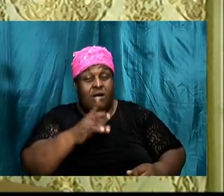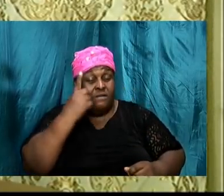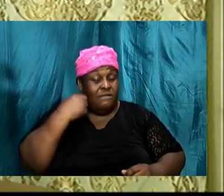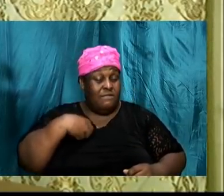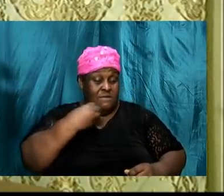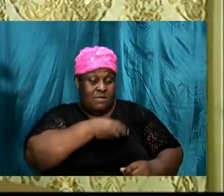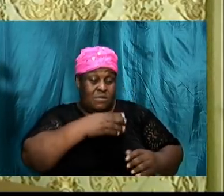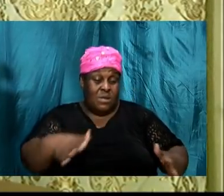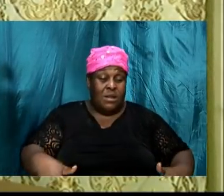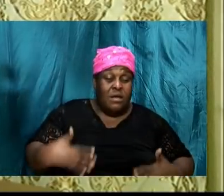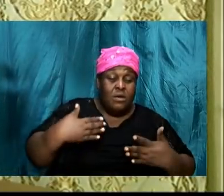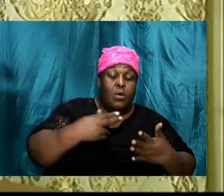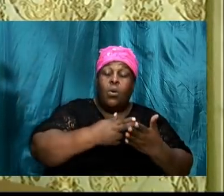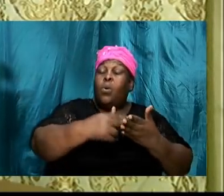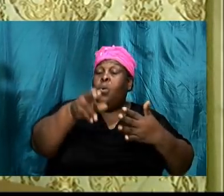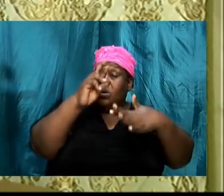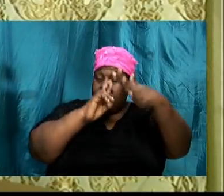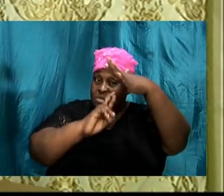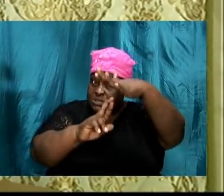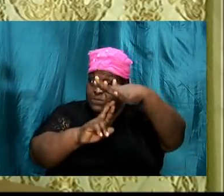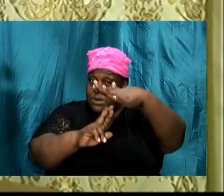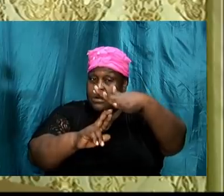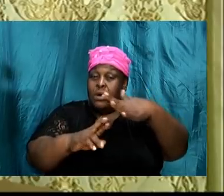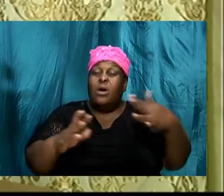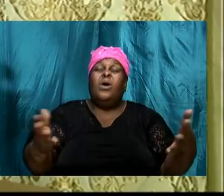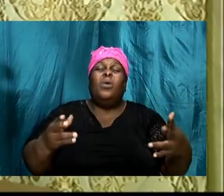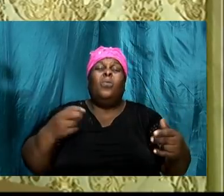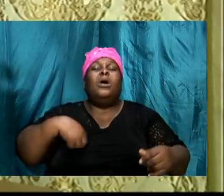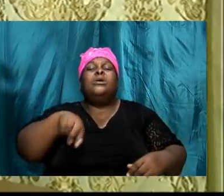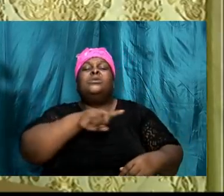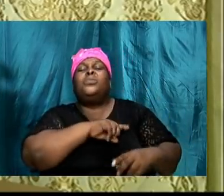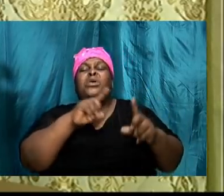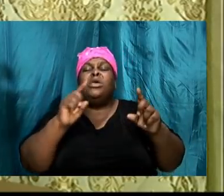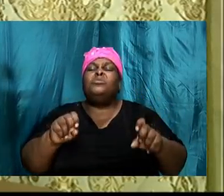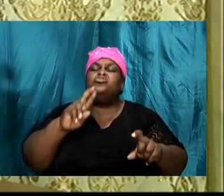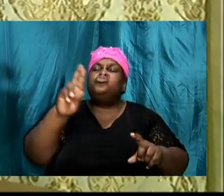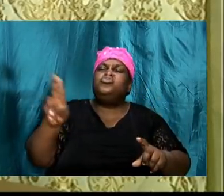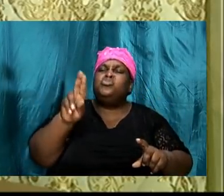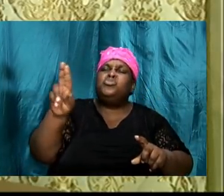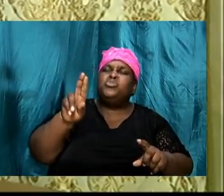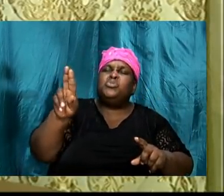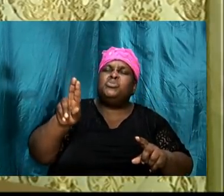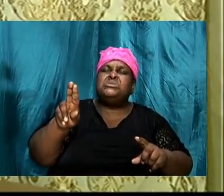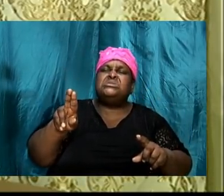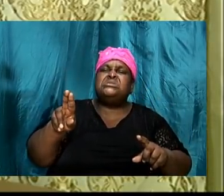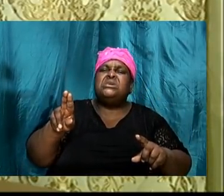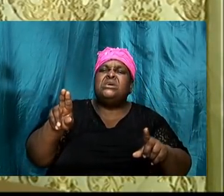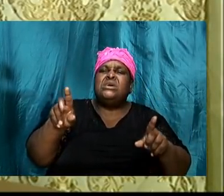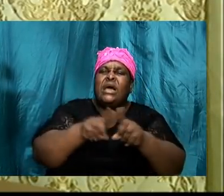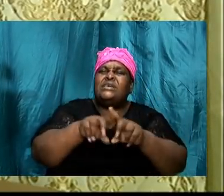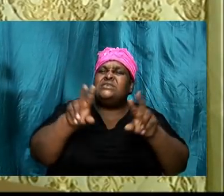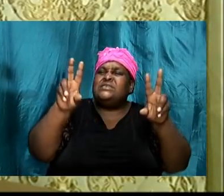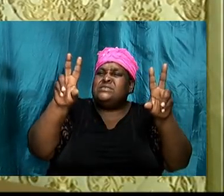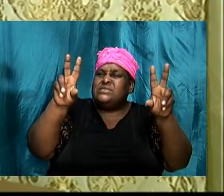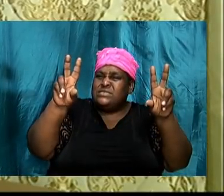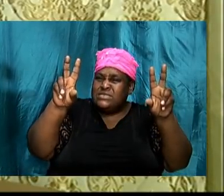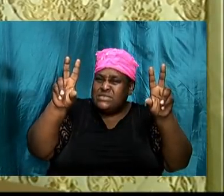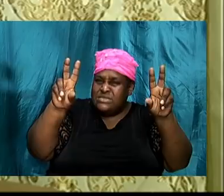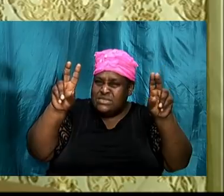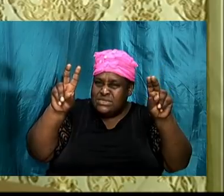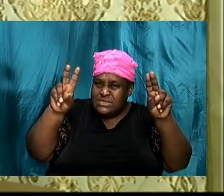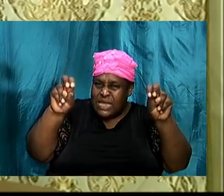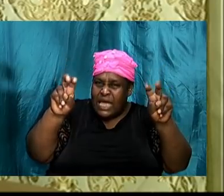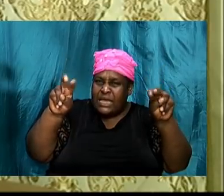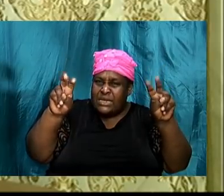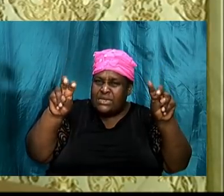respect is what we must use as a code, a code of how we operate, a code